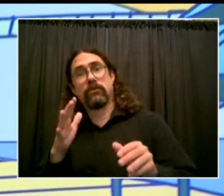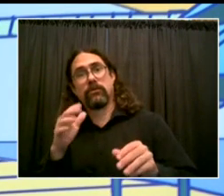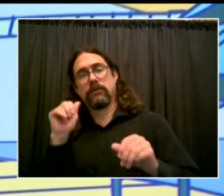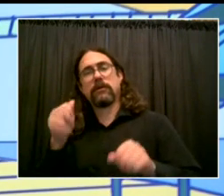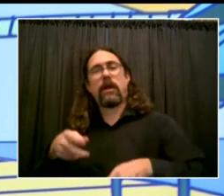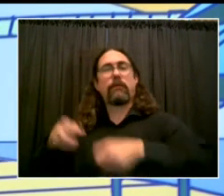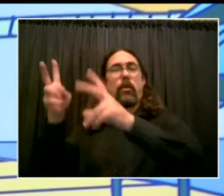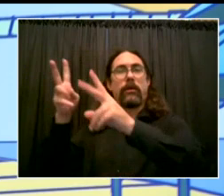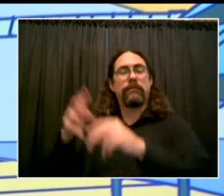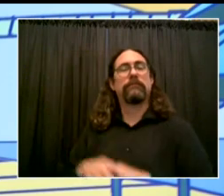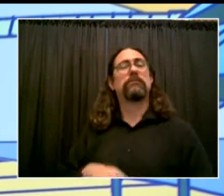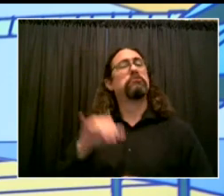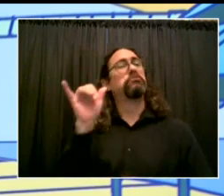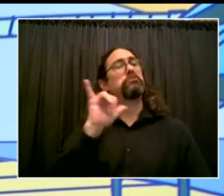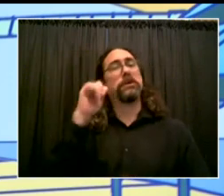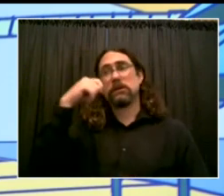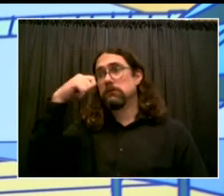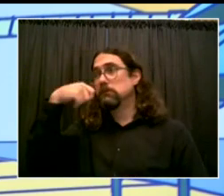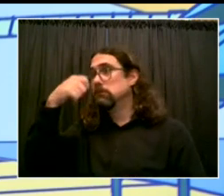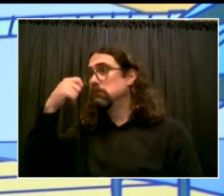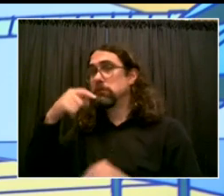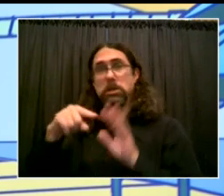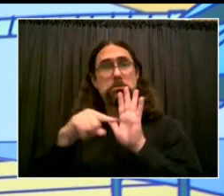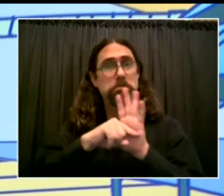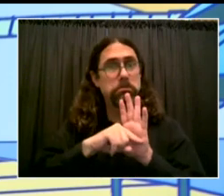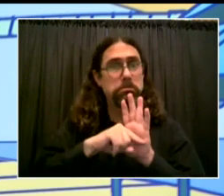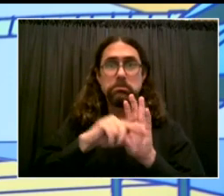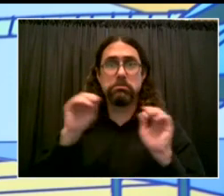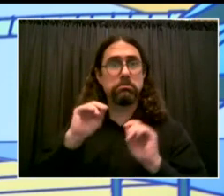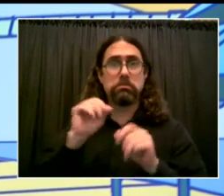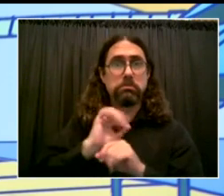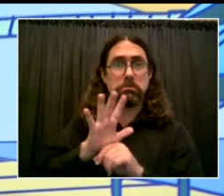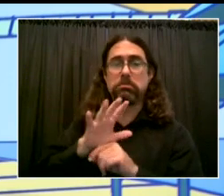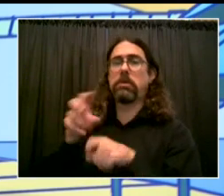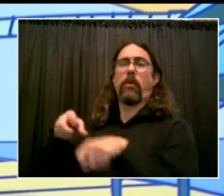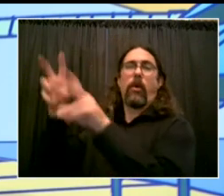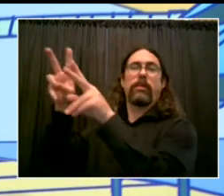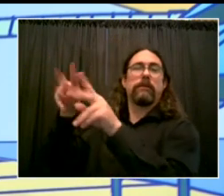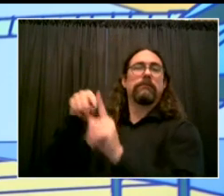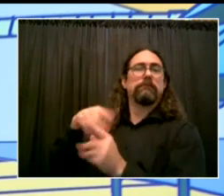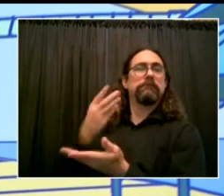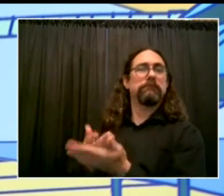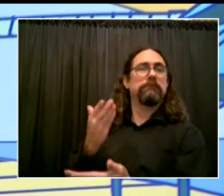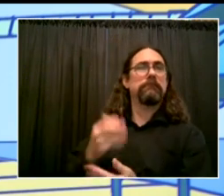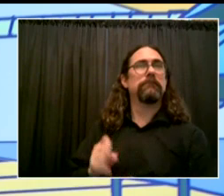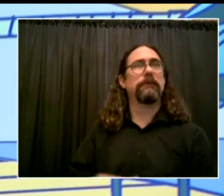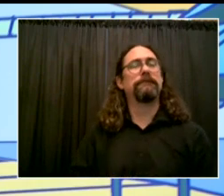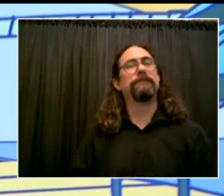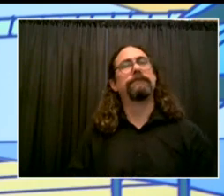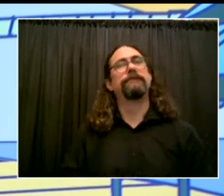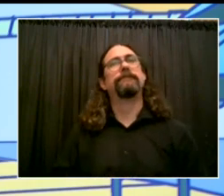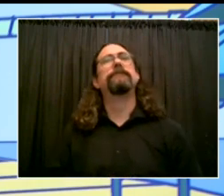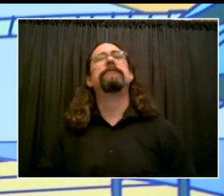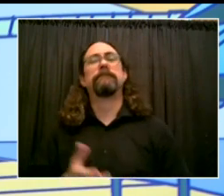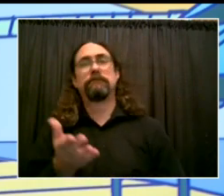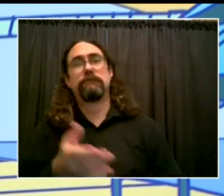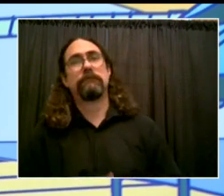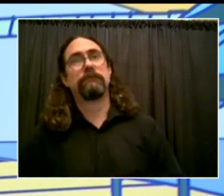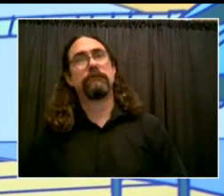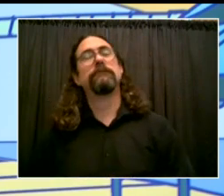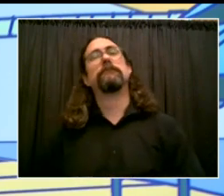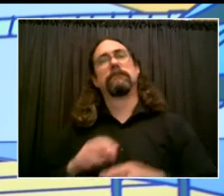is about kids who may be seeking accommodations because of medical